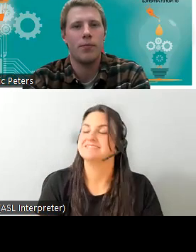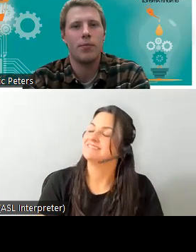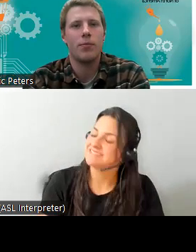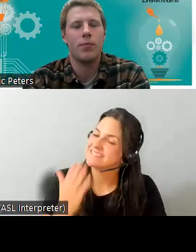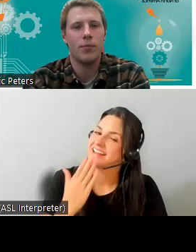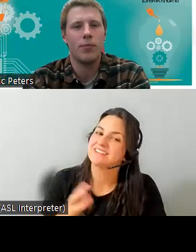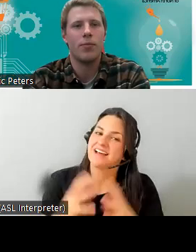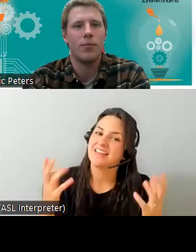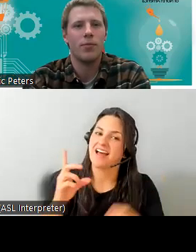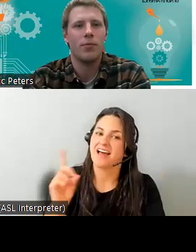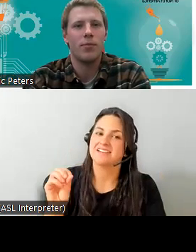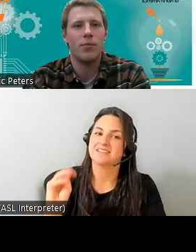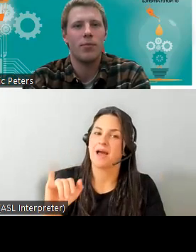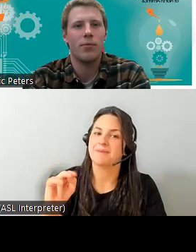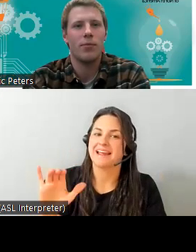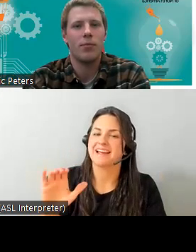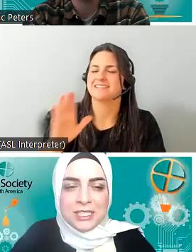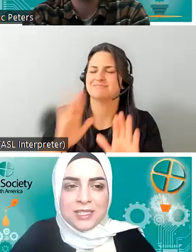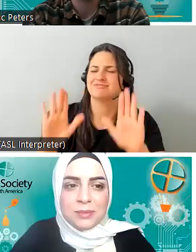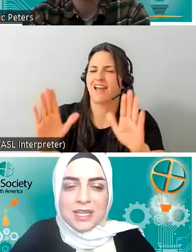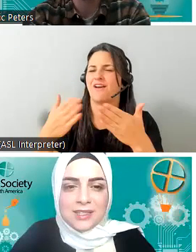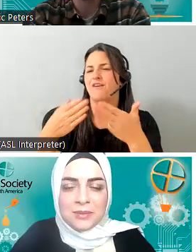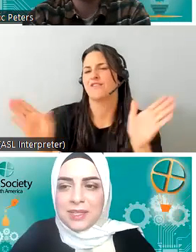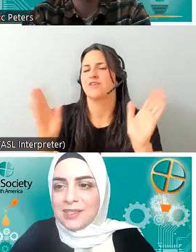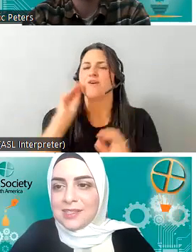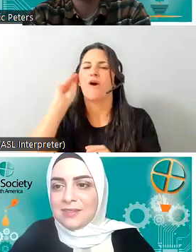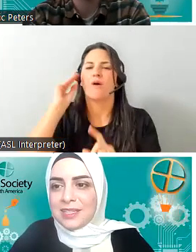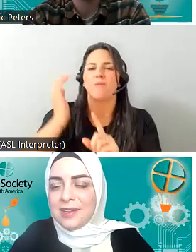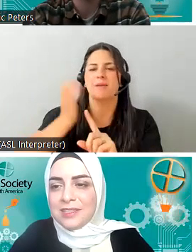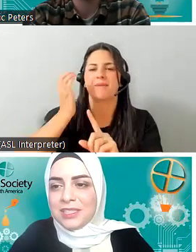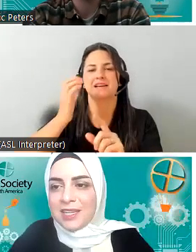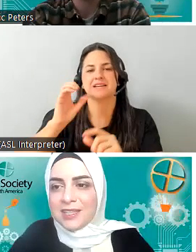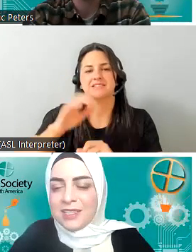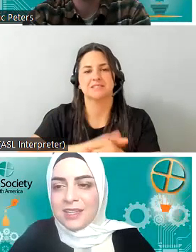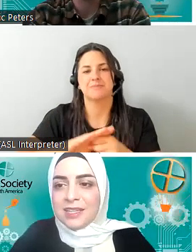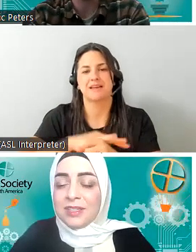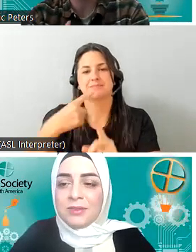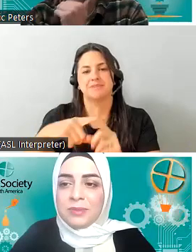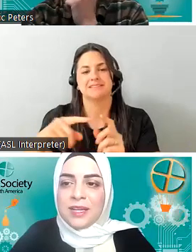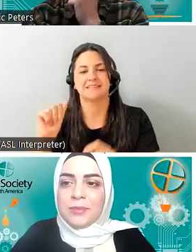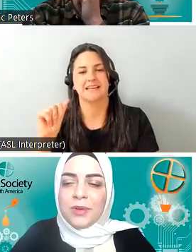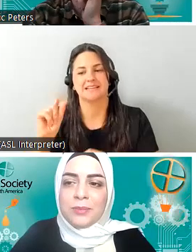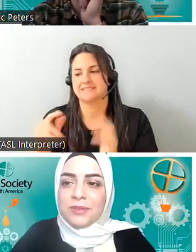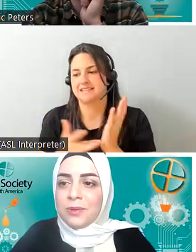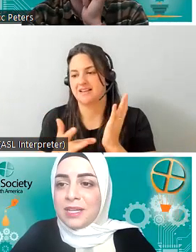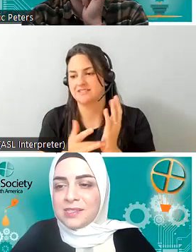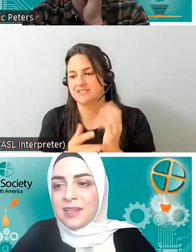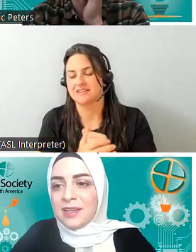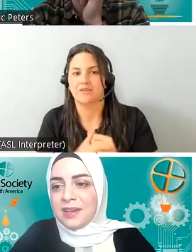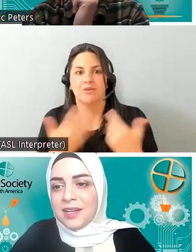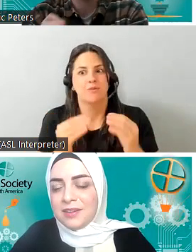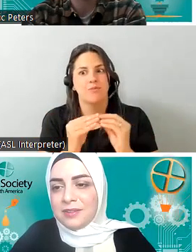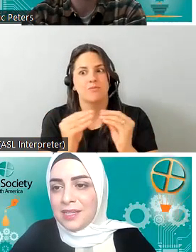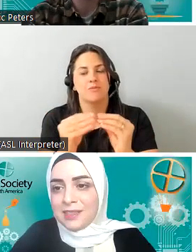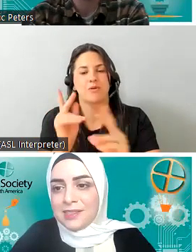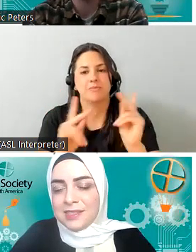a lot uh dominic that was a really good overview of home automation space with an assistive technology and definitely we've been getting more and more requests